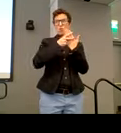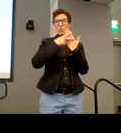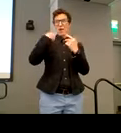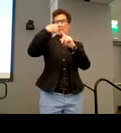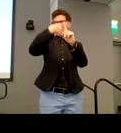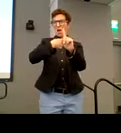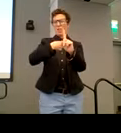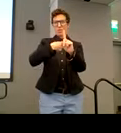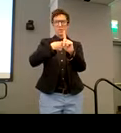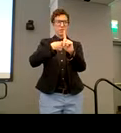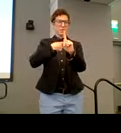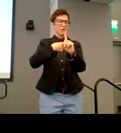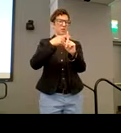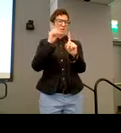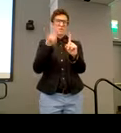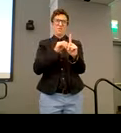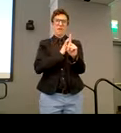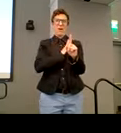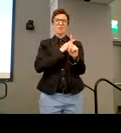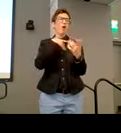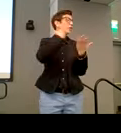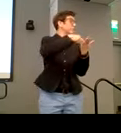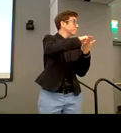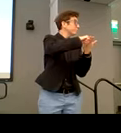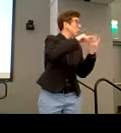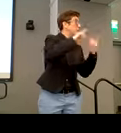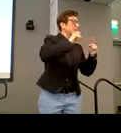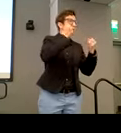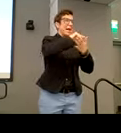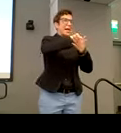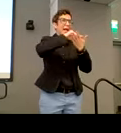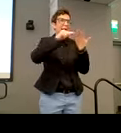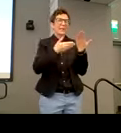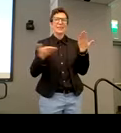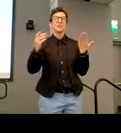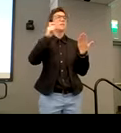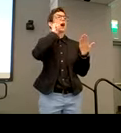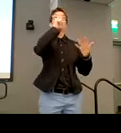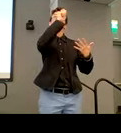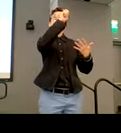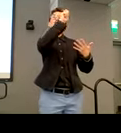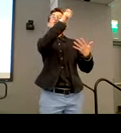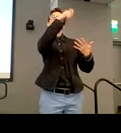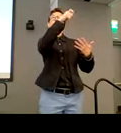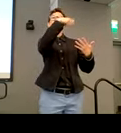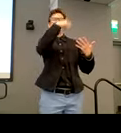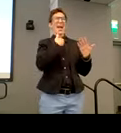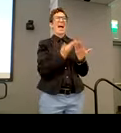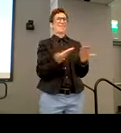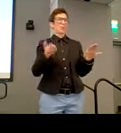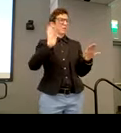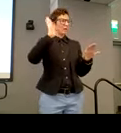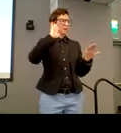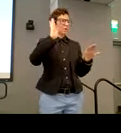month. And I think, you know, one of the running themes that we've talked about here today, not just to have that check box of having the equipment, but really